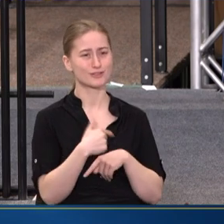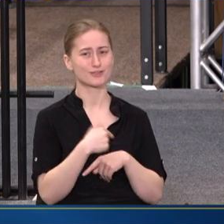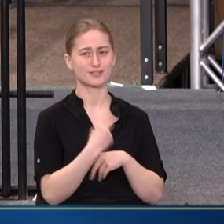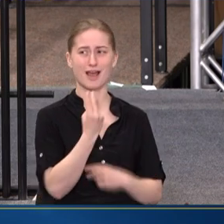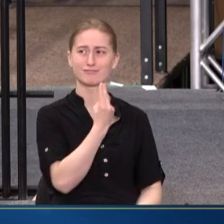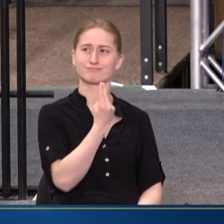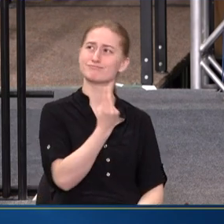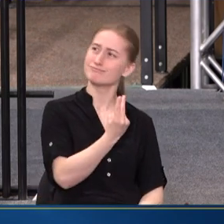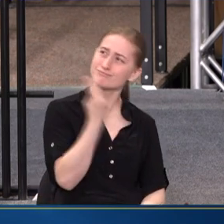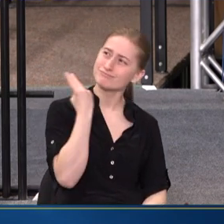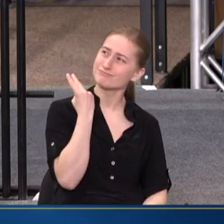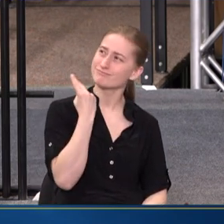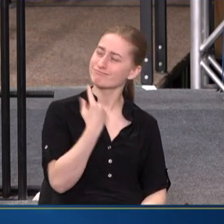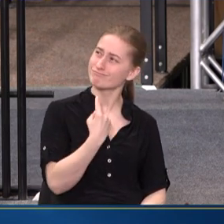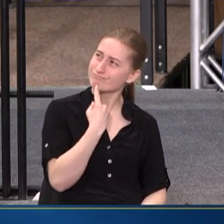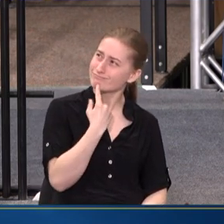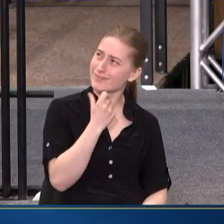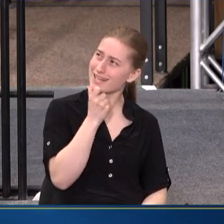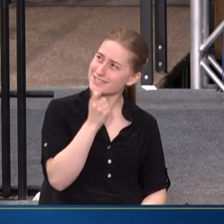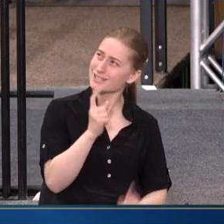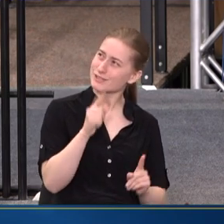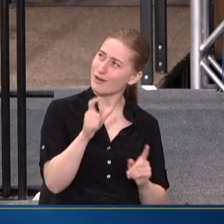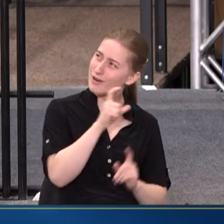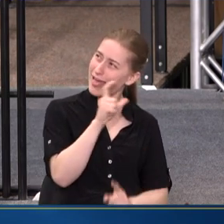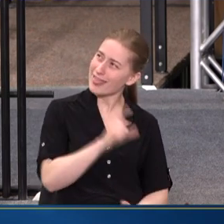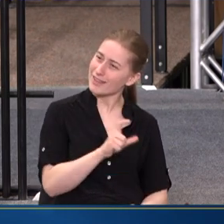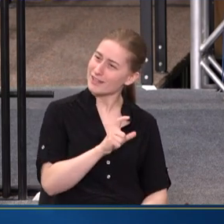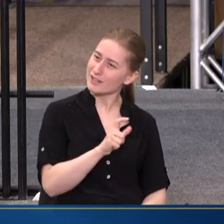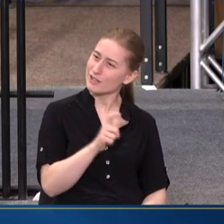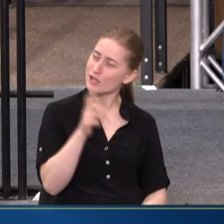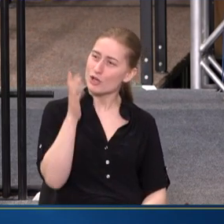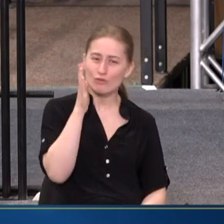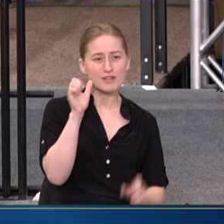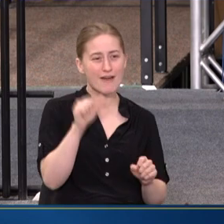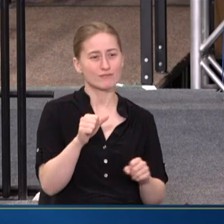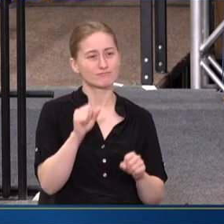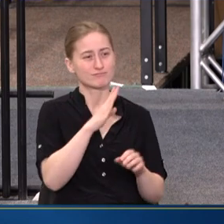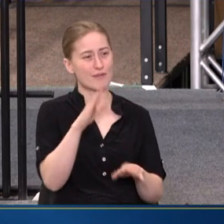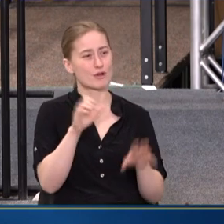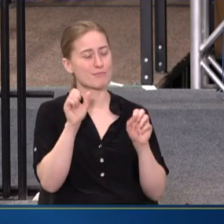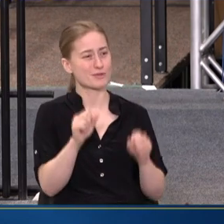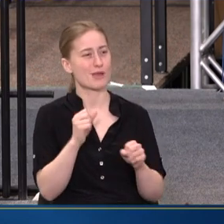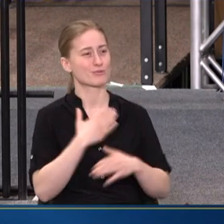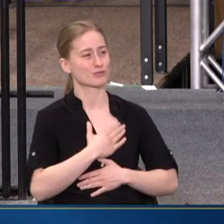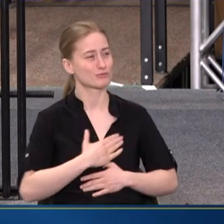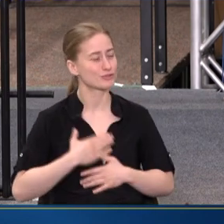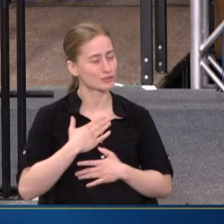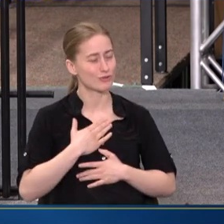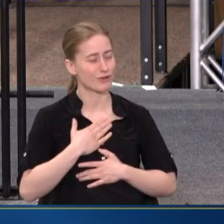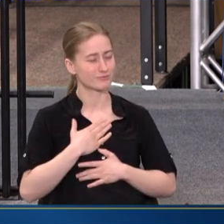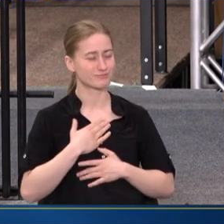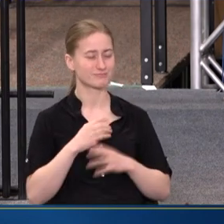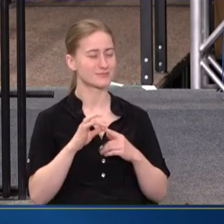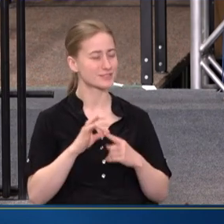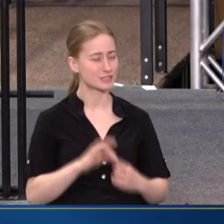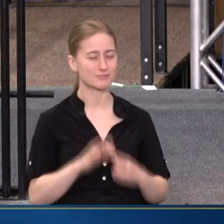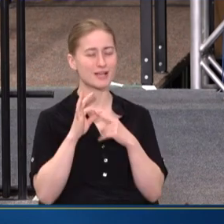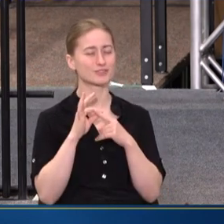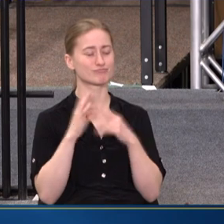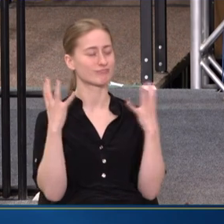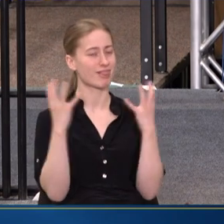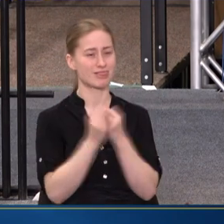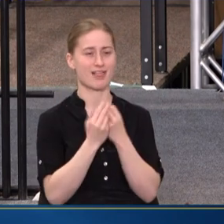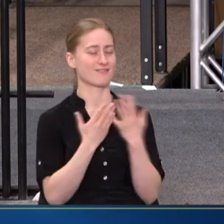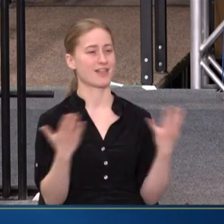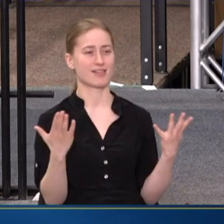THE FACT THAT YOU DIDN'T GET TO GO TO ITALY, YOU MAY NEVER BE FREE TO ENJOY THE VERY SPECIAL, THE VERY LOVELY